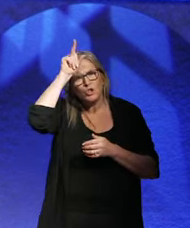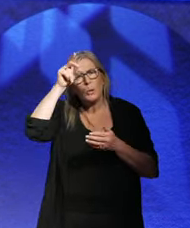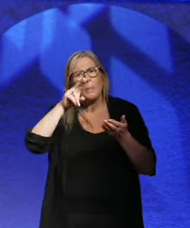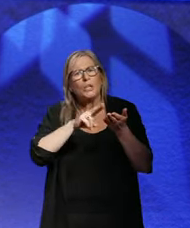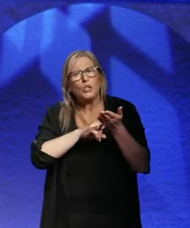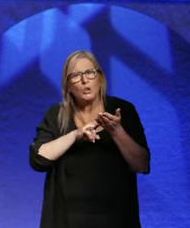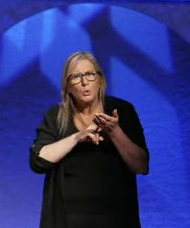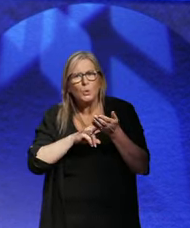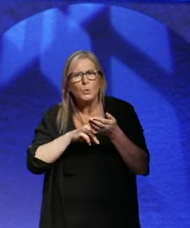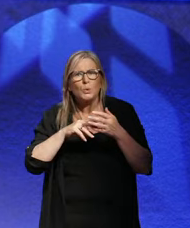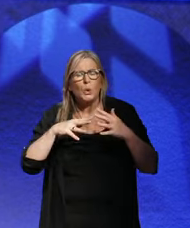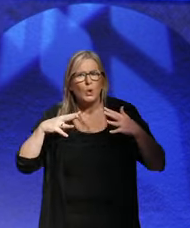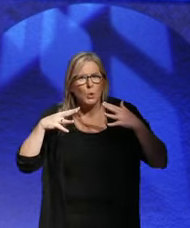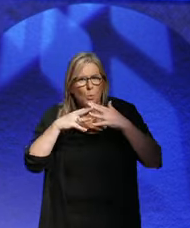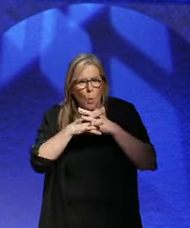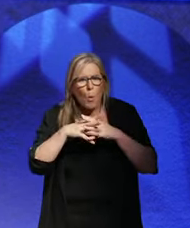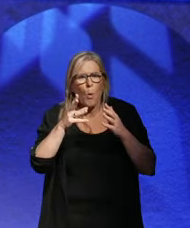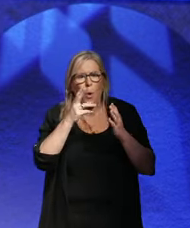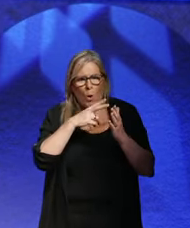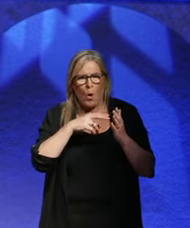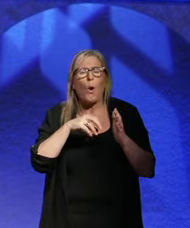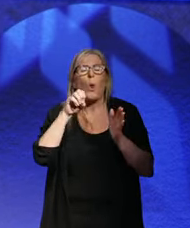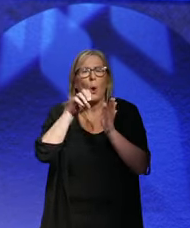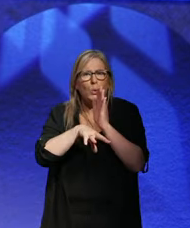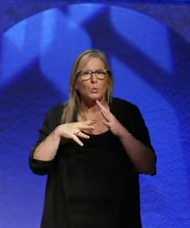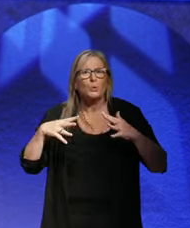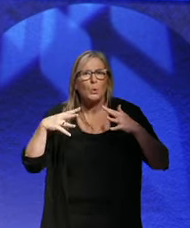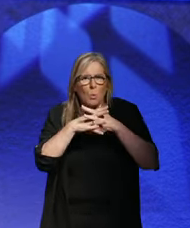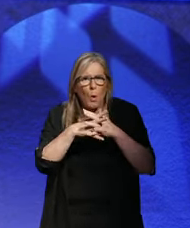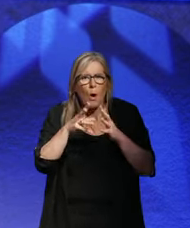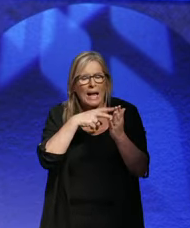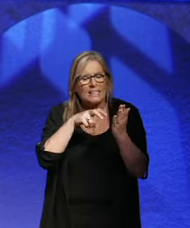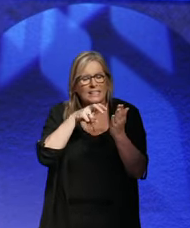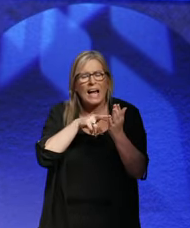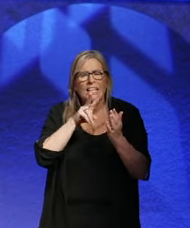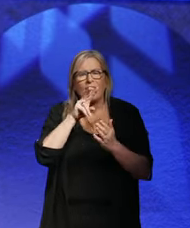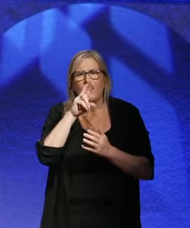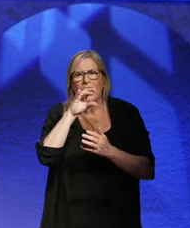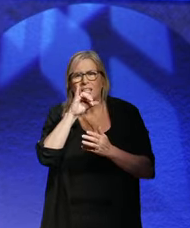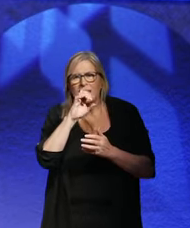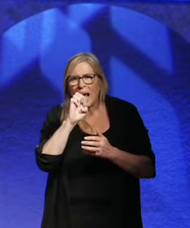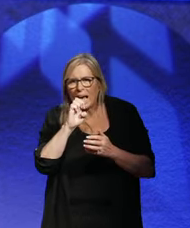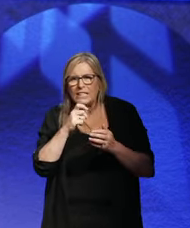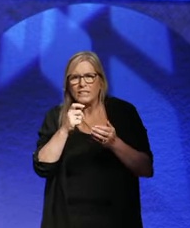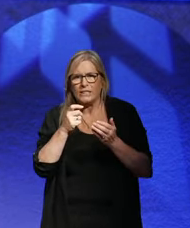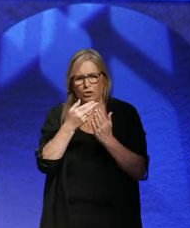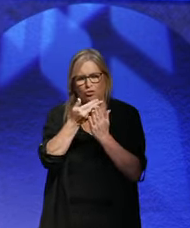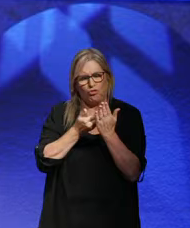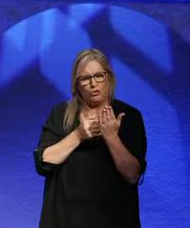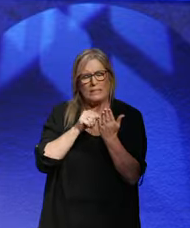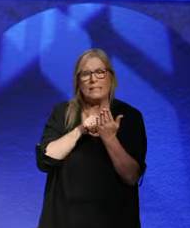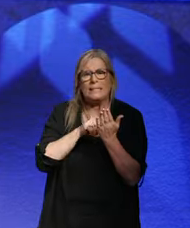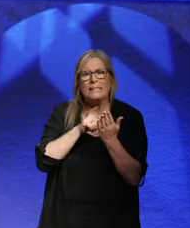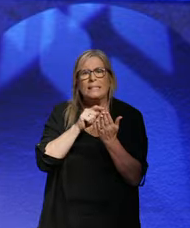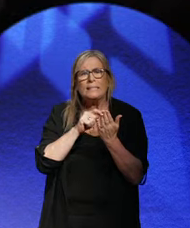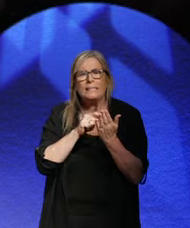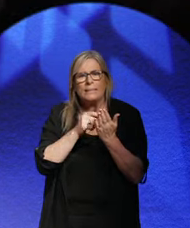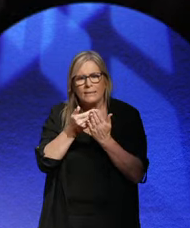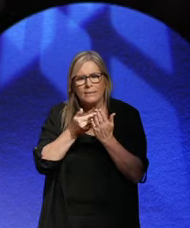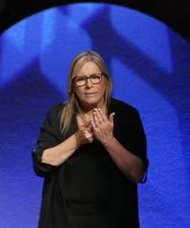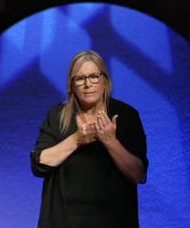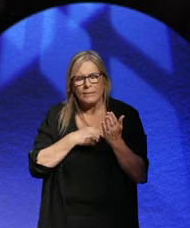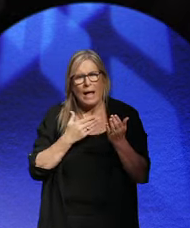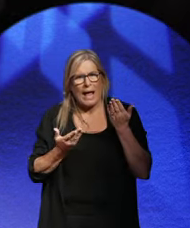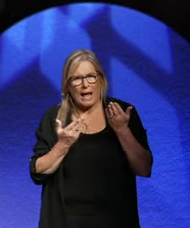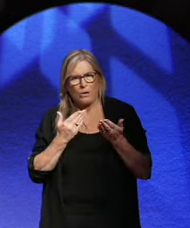and signs the Versailles Treaty. How did that or the fallout from that play into the politics, particularly in this early